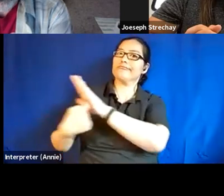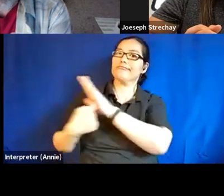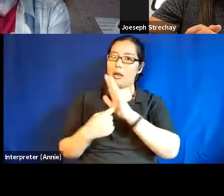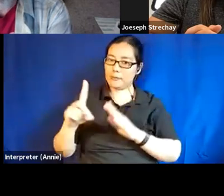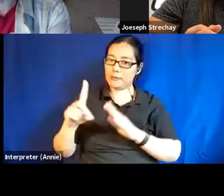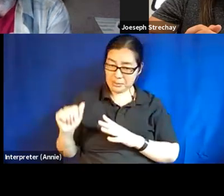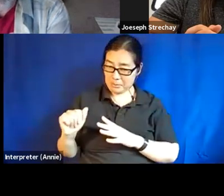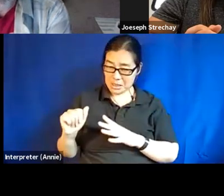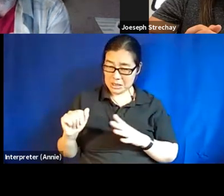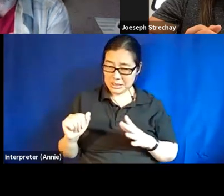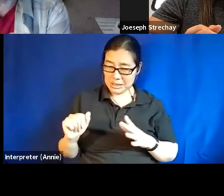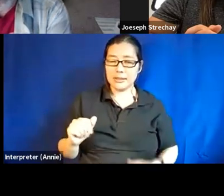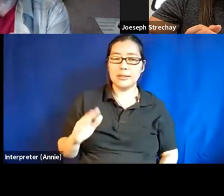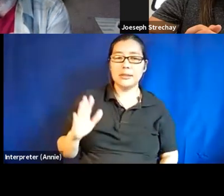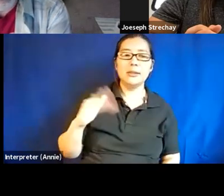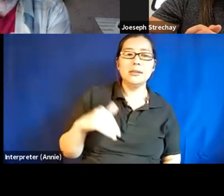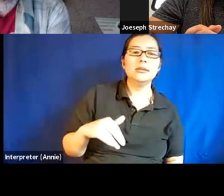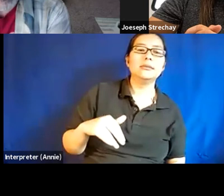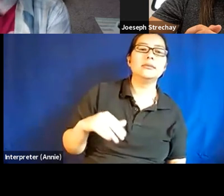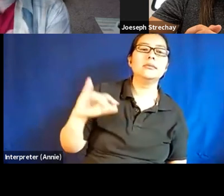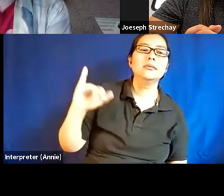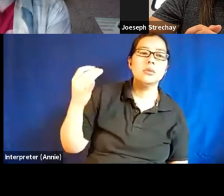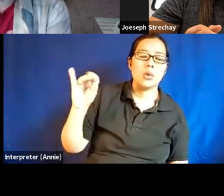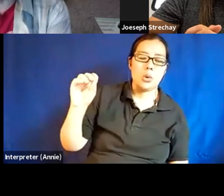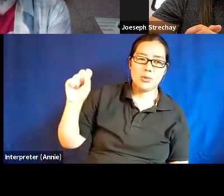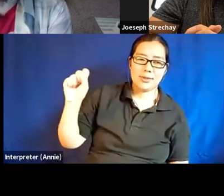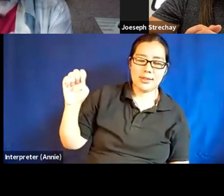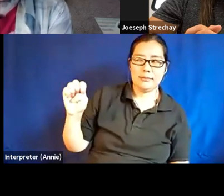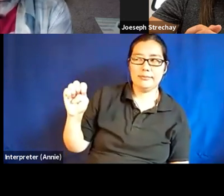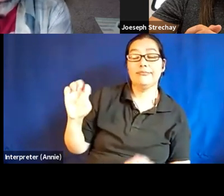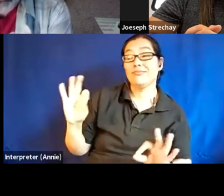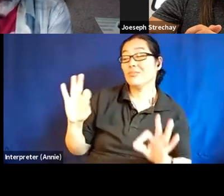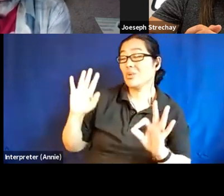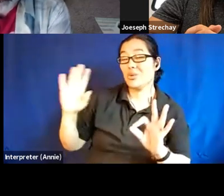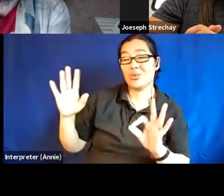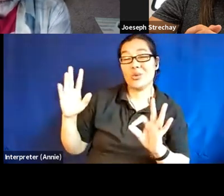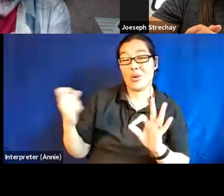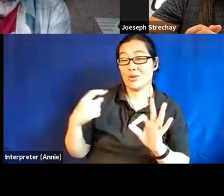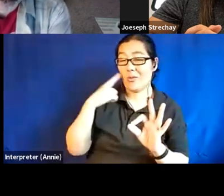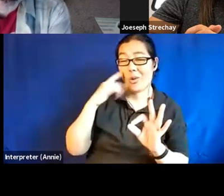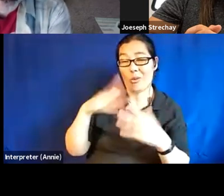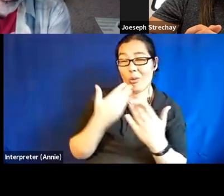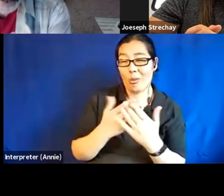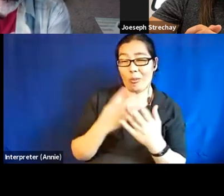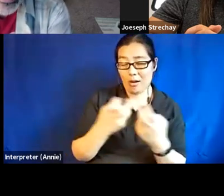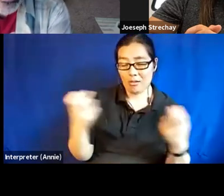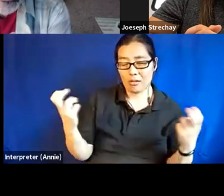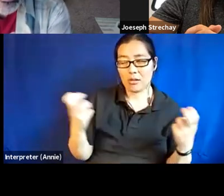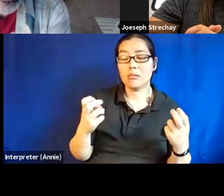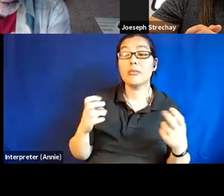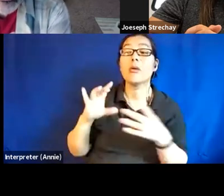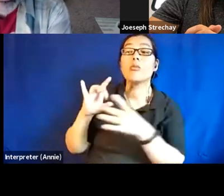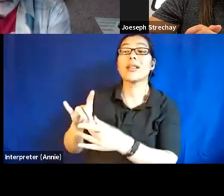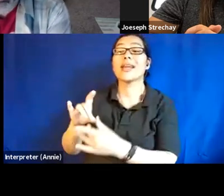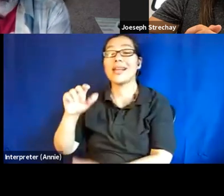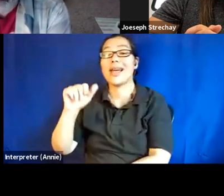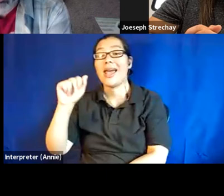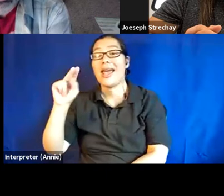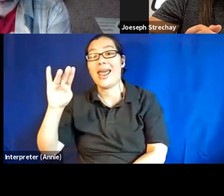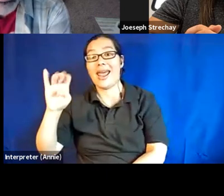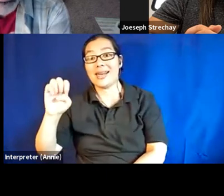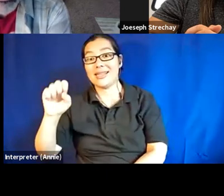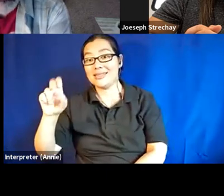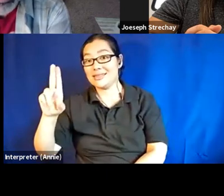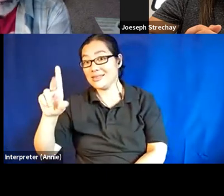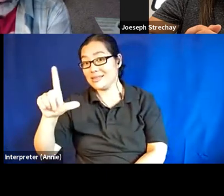I think very briefly, um, I think coming, and I think actually this is a great question for the whole panel, but I think in the case of Annie Sullivan and the trials of Helen